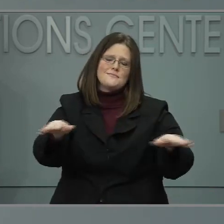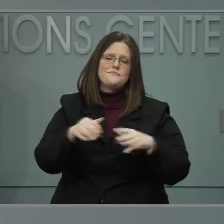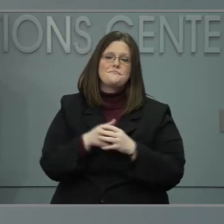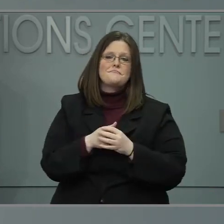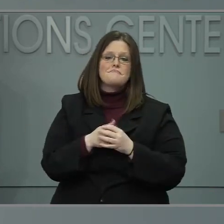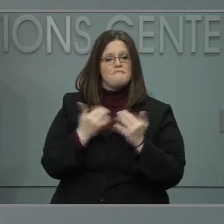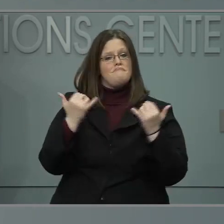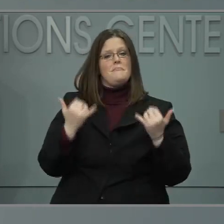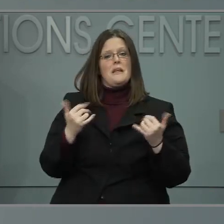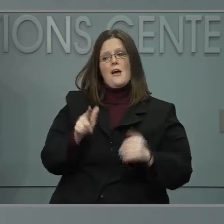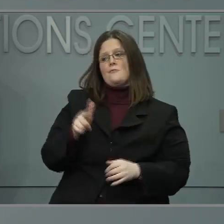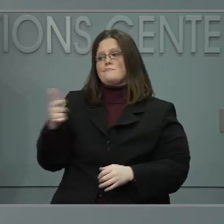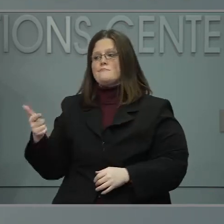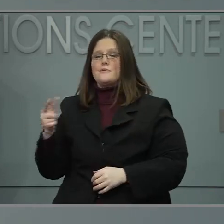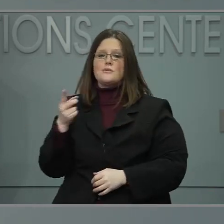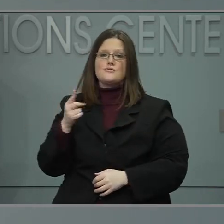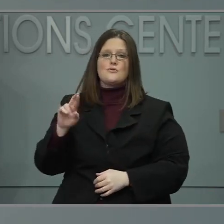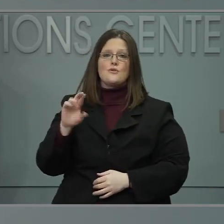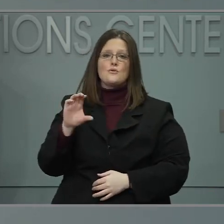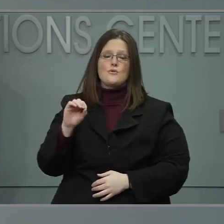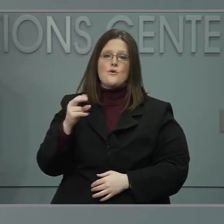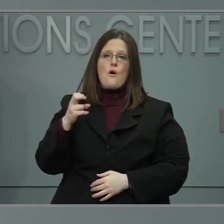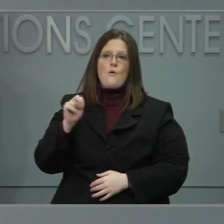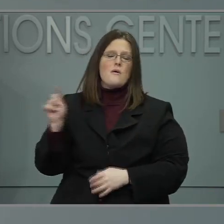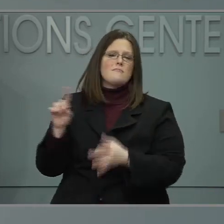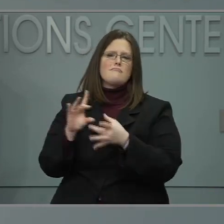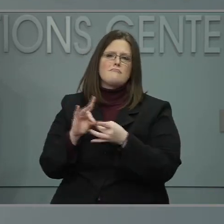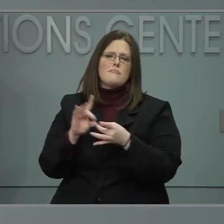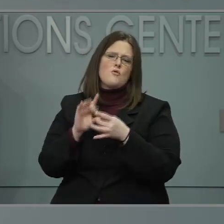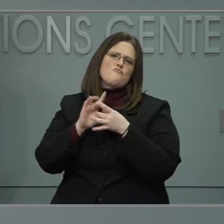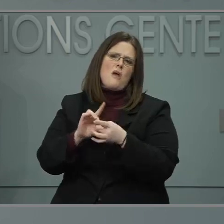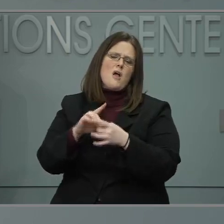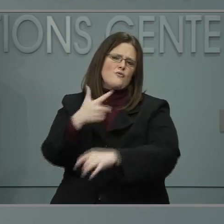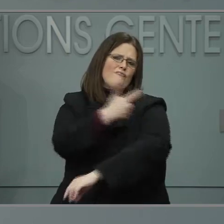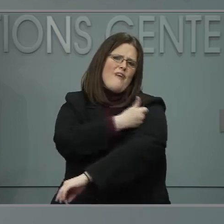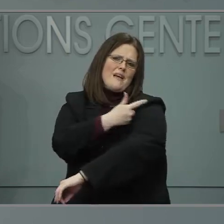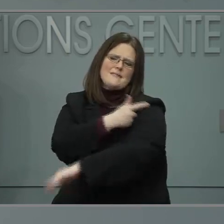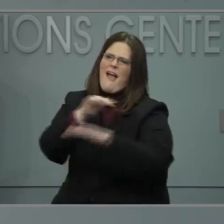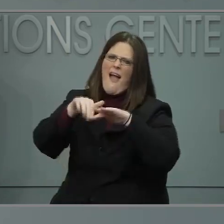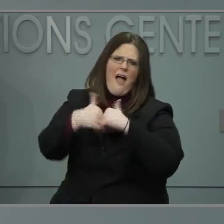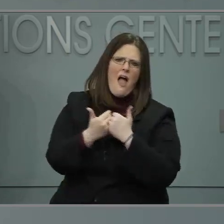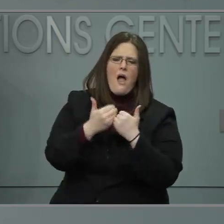on our vaccine rollout and particularly as it relates to equity. Dr. Cohen.